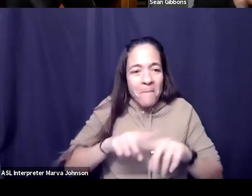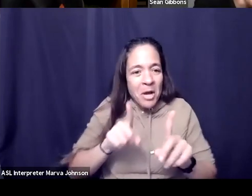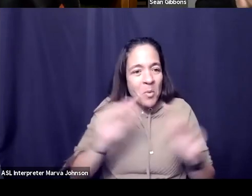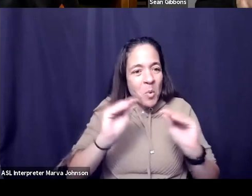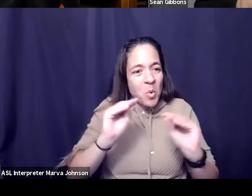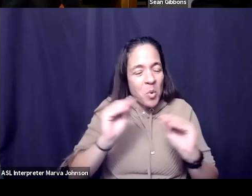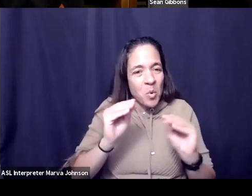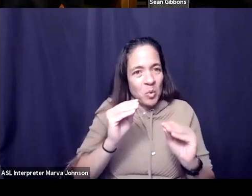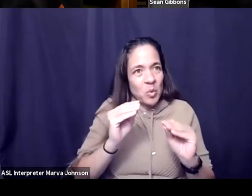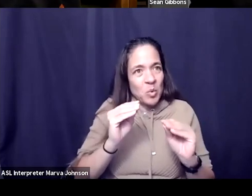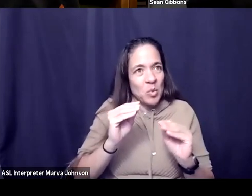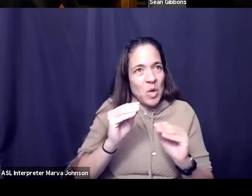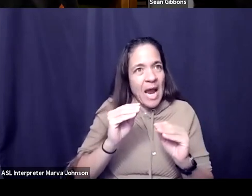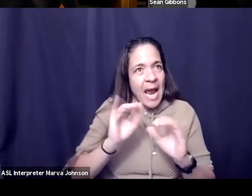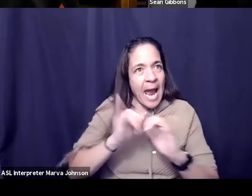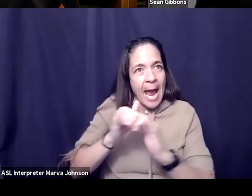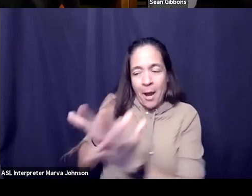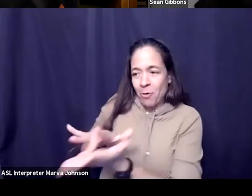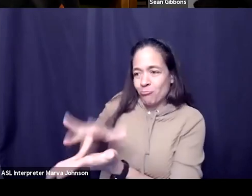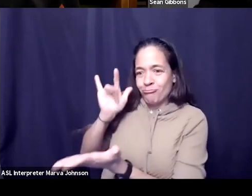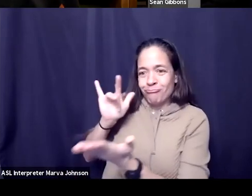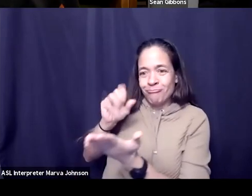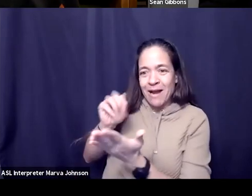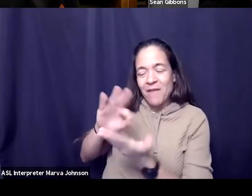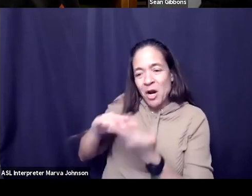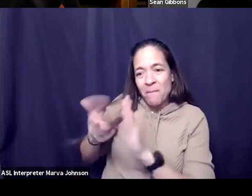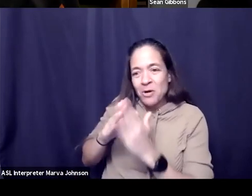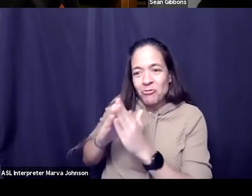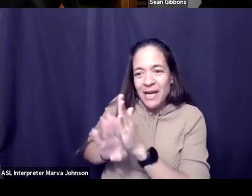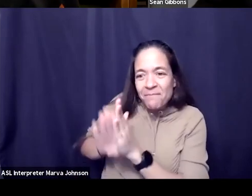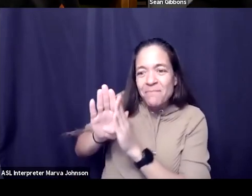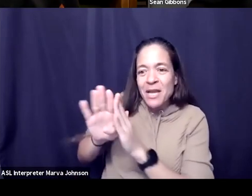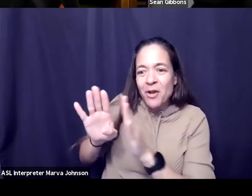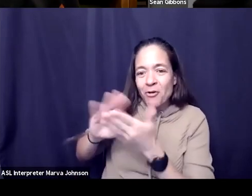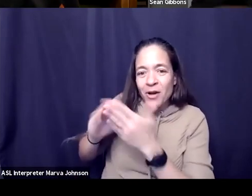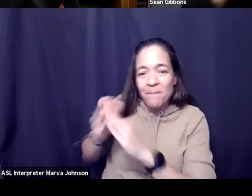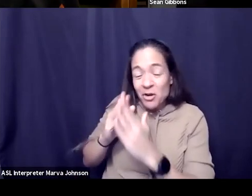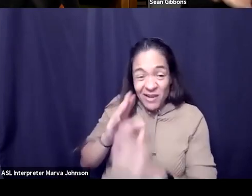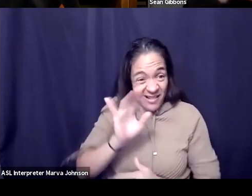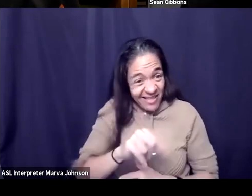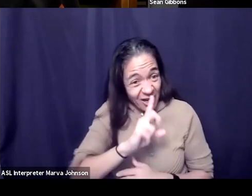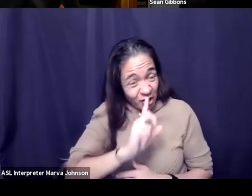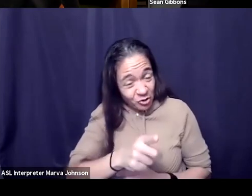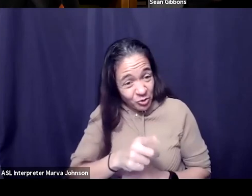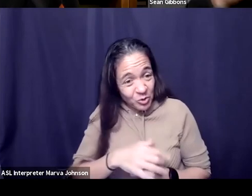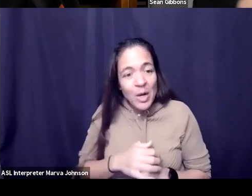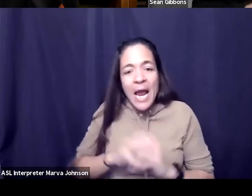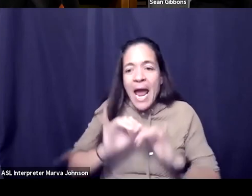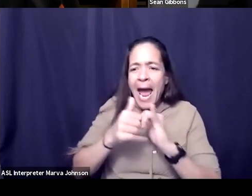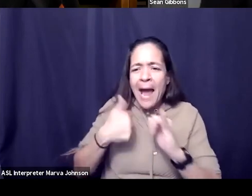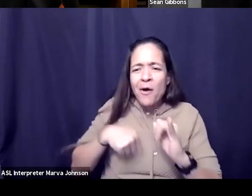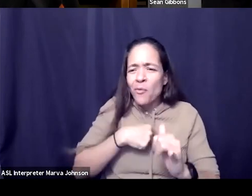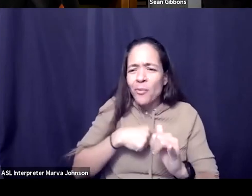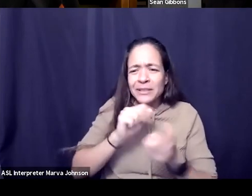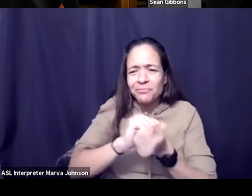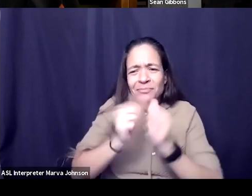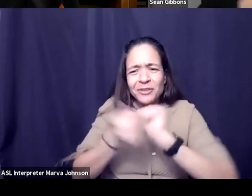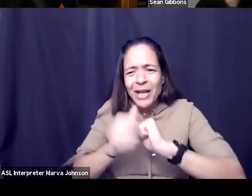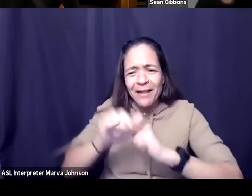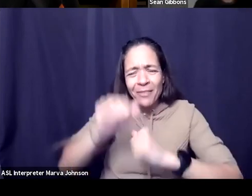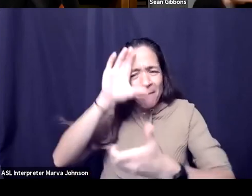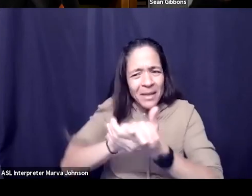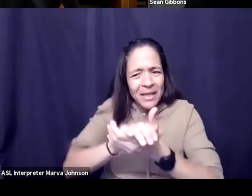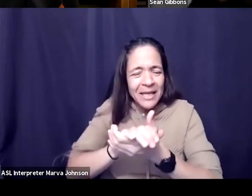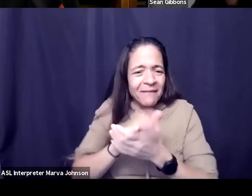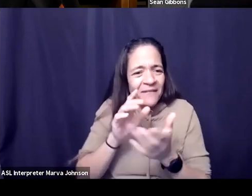building work is that true and if so what do we need to do to change that sort of narrative or belief that many people have which is that it's